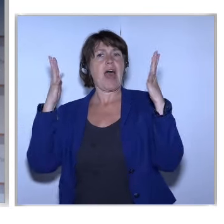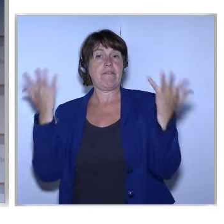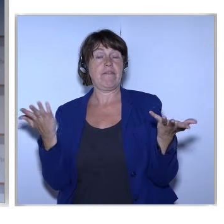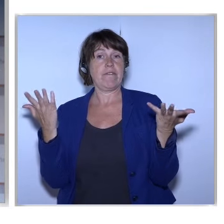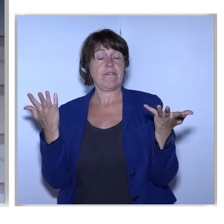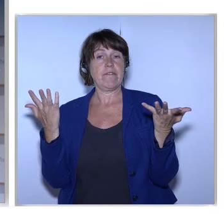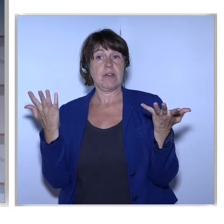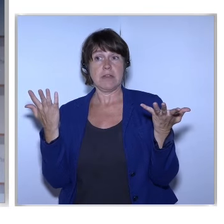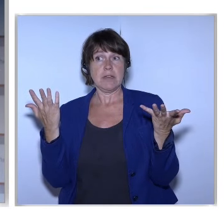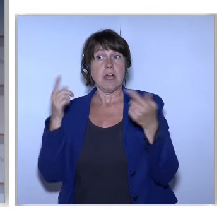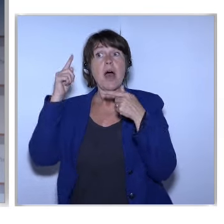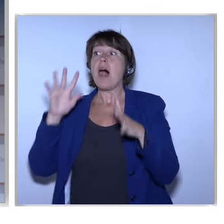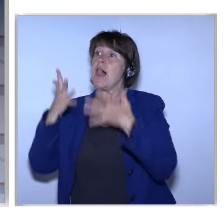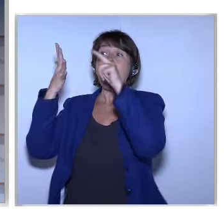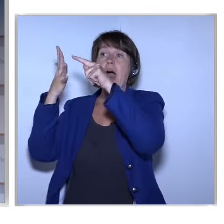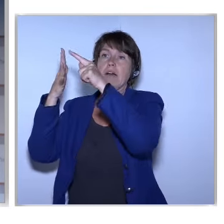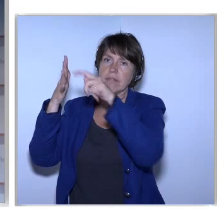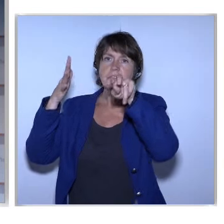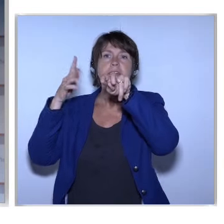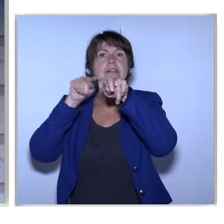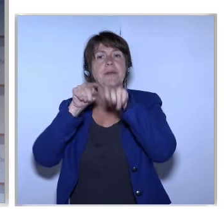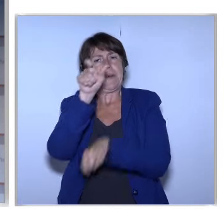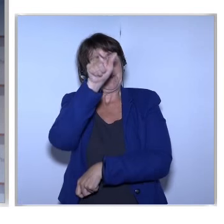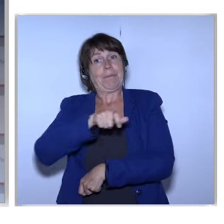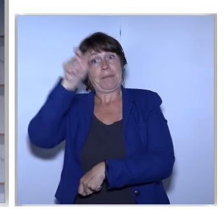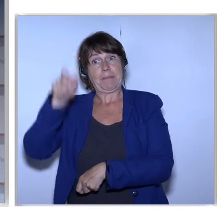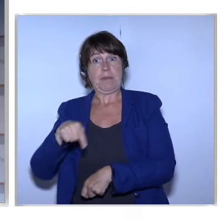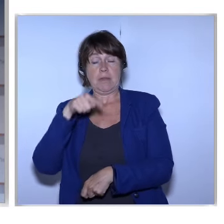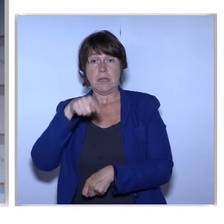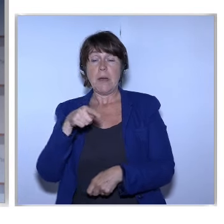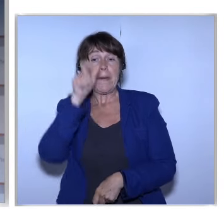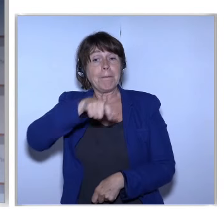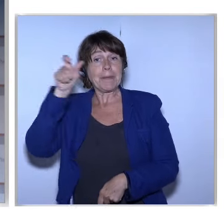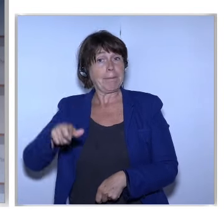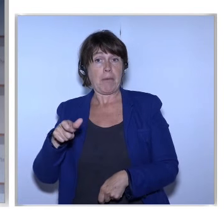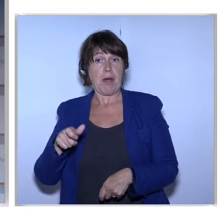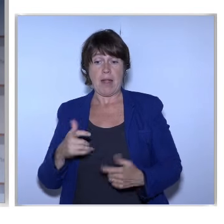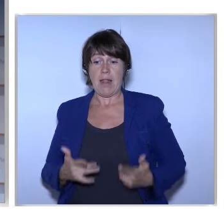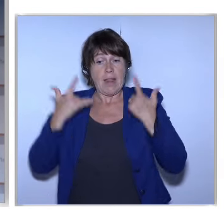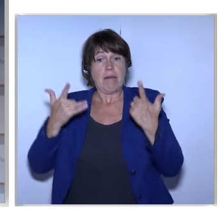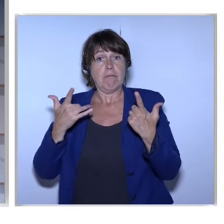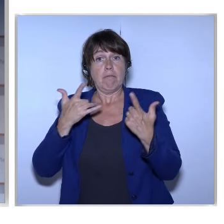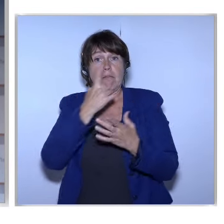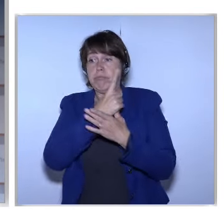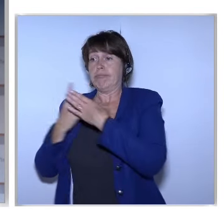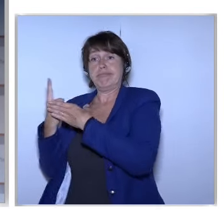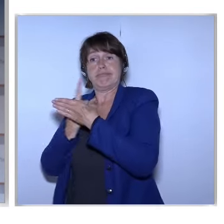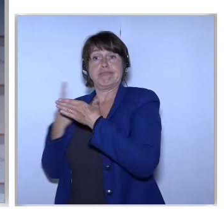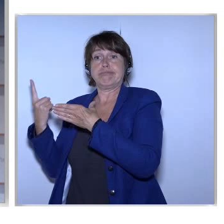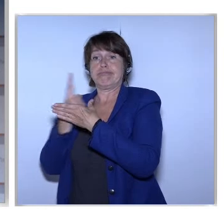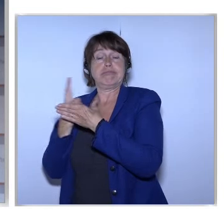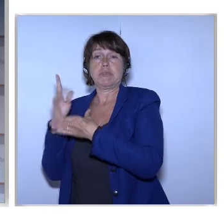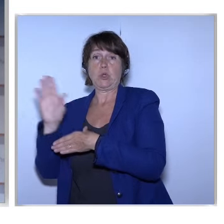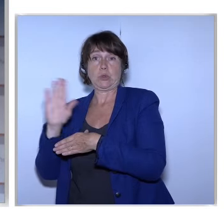Perspective Of People Who After All Do Not Live In Silos And More Specifically To Think From The